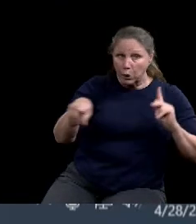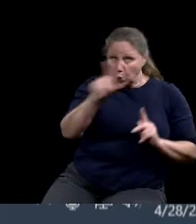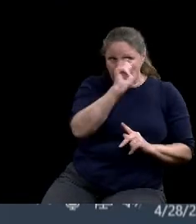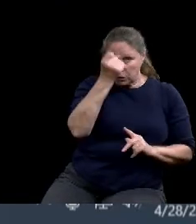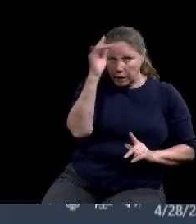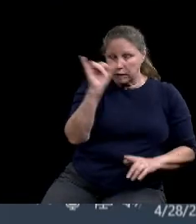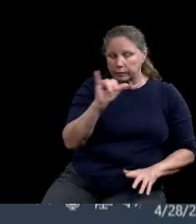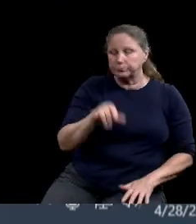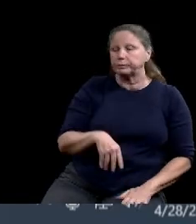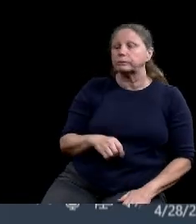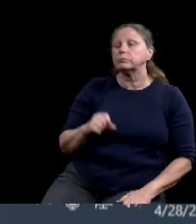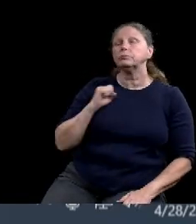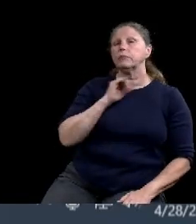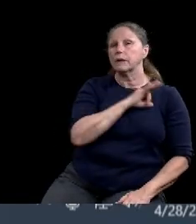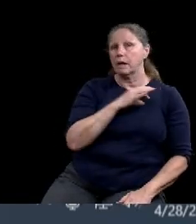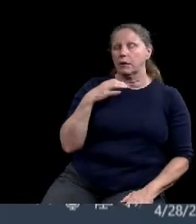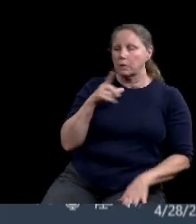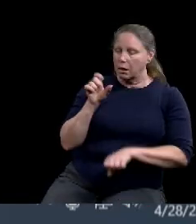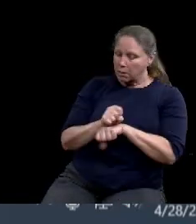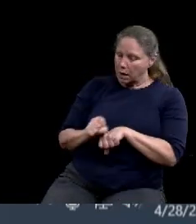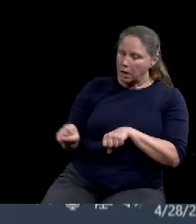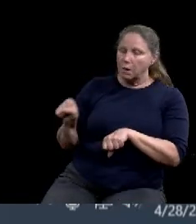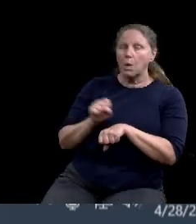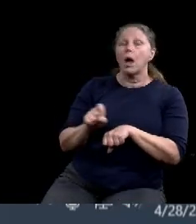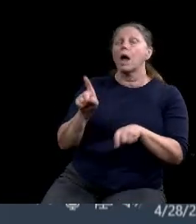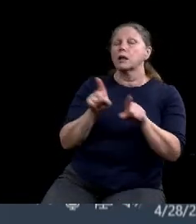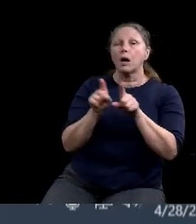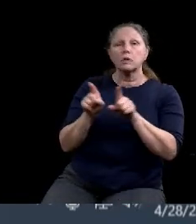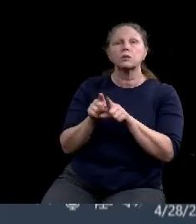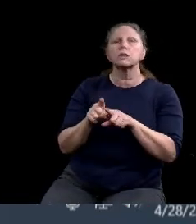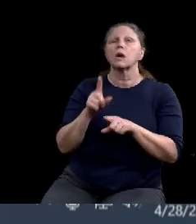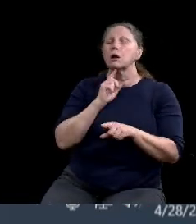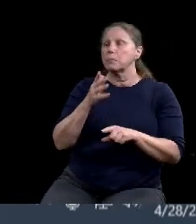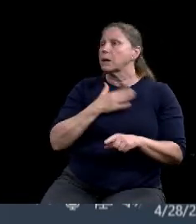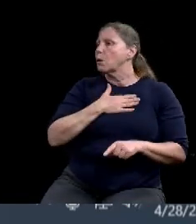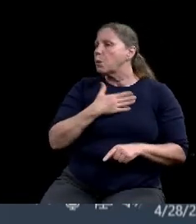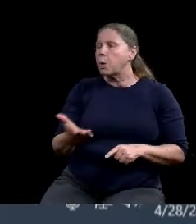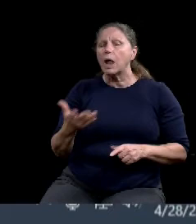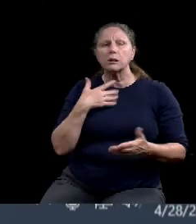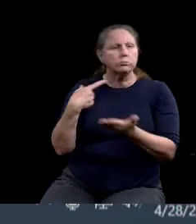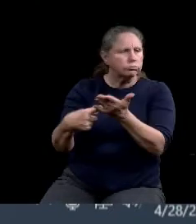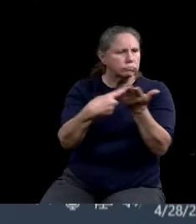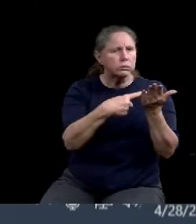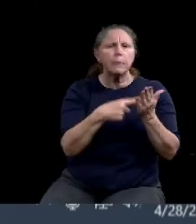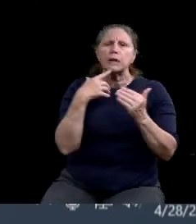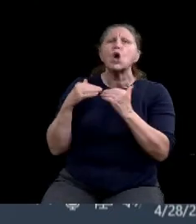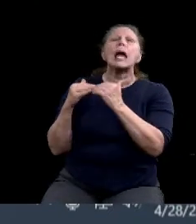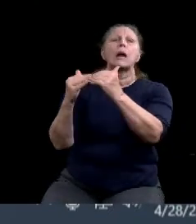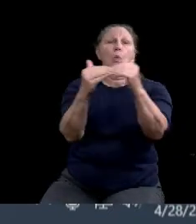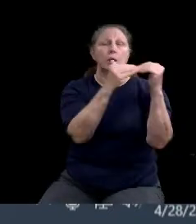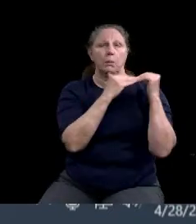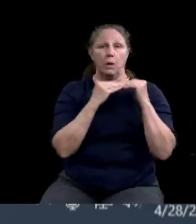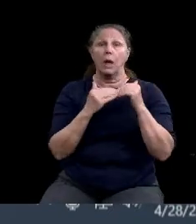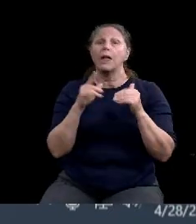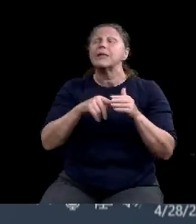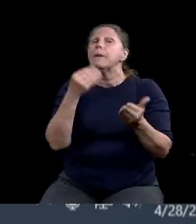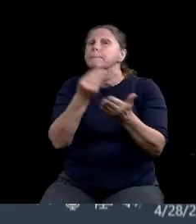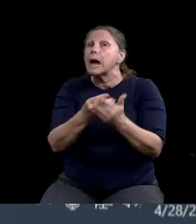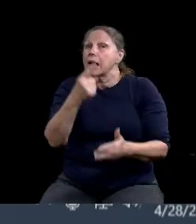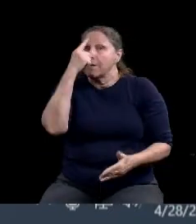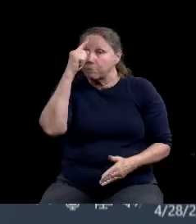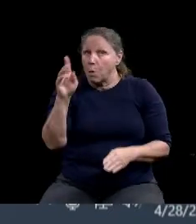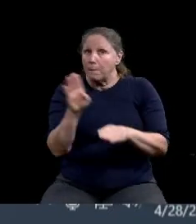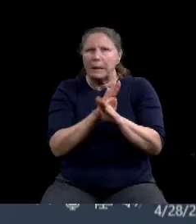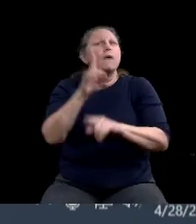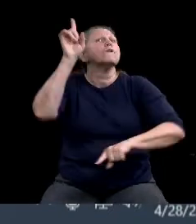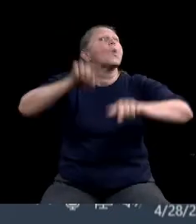about making sure that this money is equitable and that is going to businesses of all types. I think that the committee